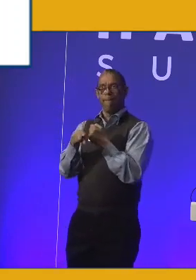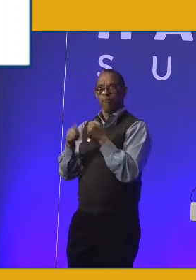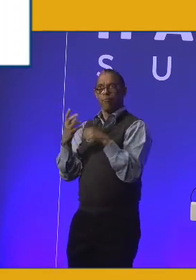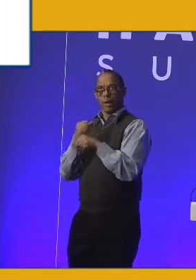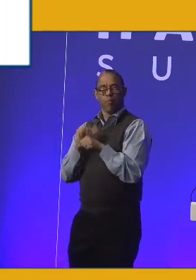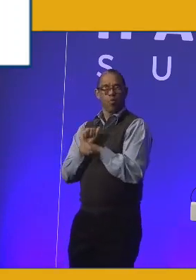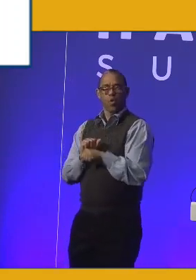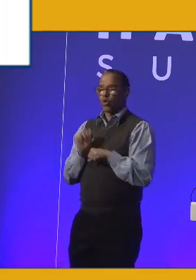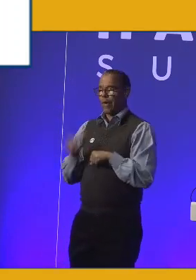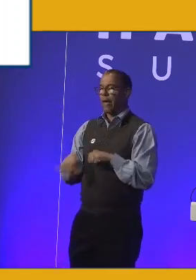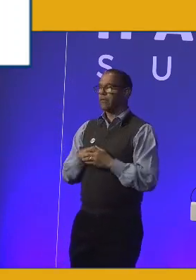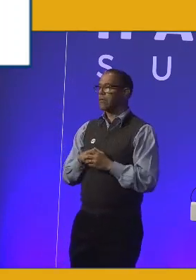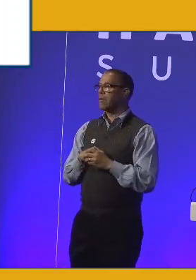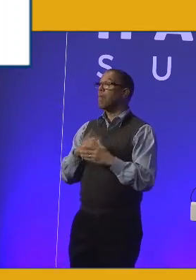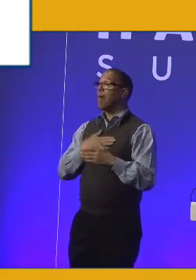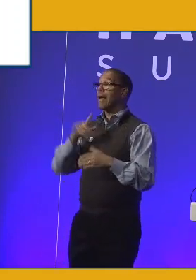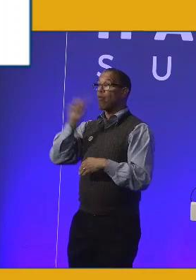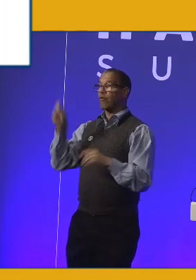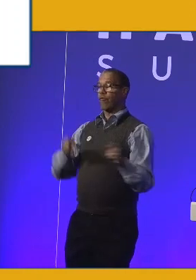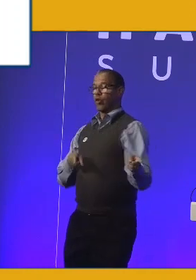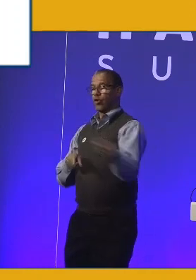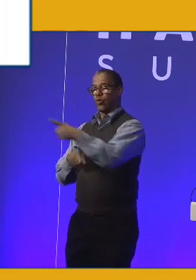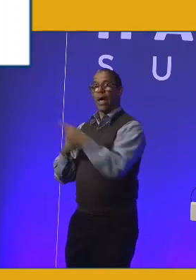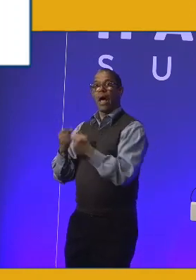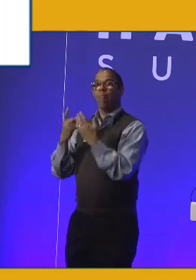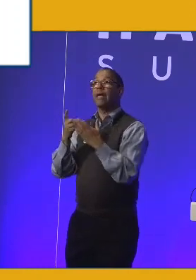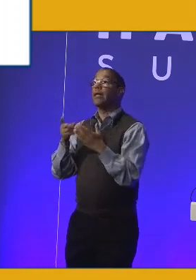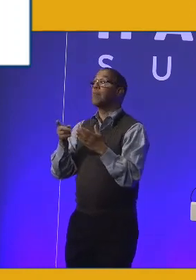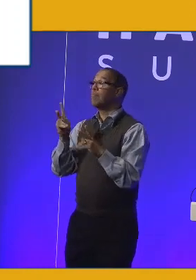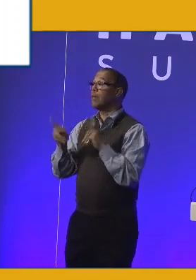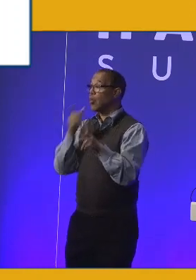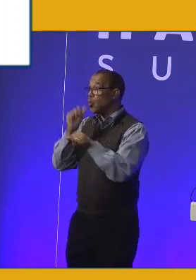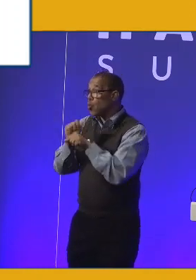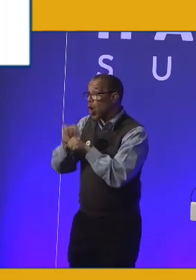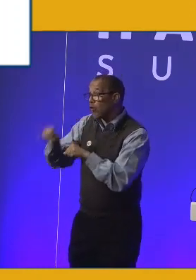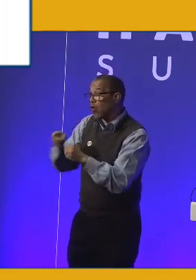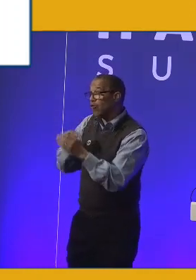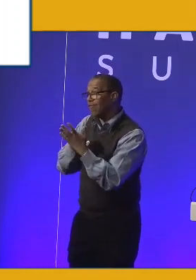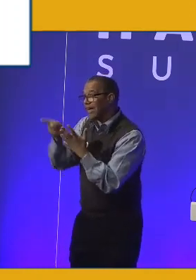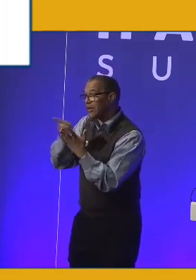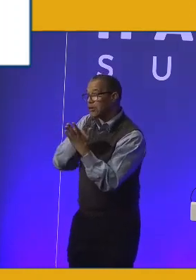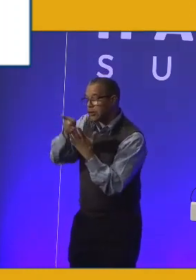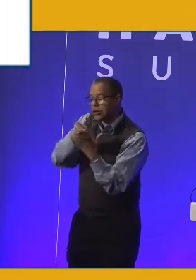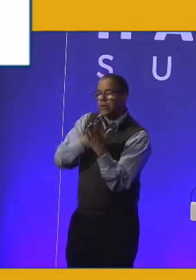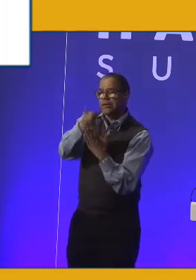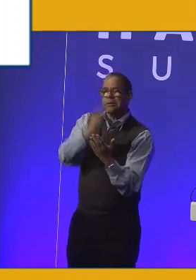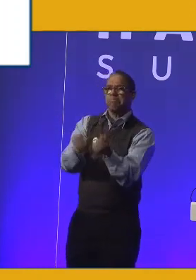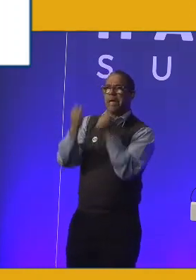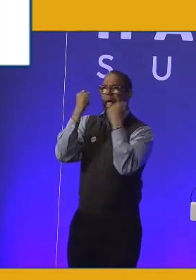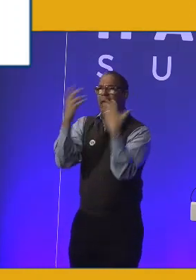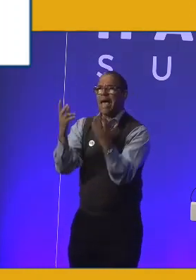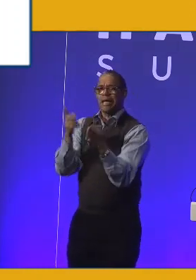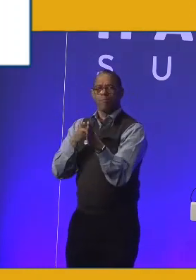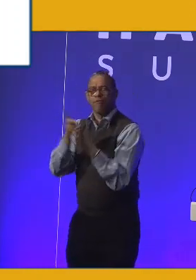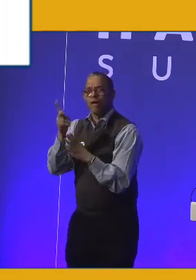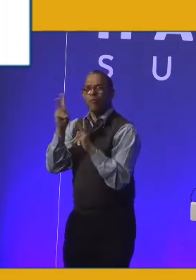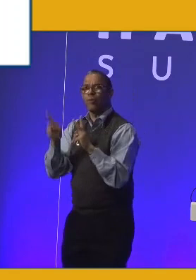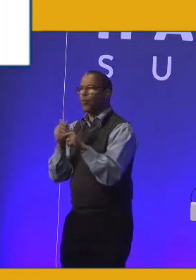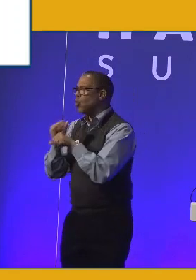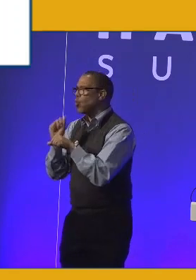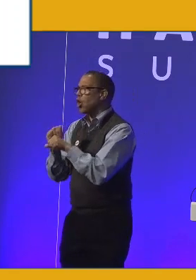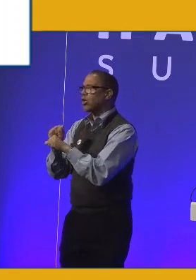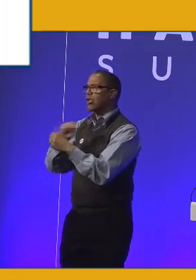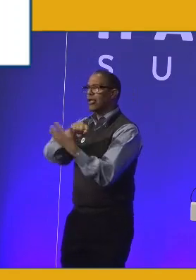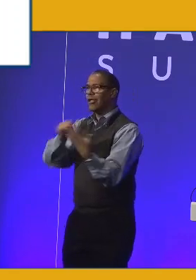The question I would ask you all is how many of the people who work in those fields, the armies of professionals out there, understand the modern